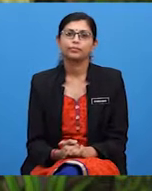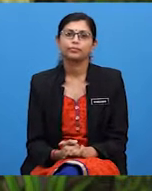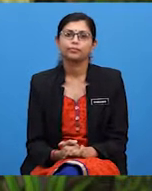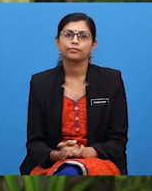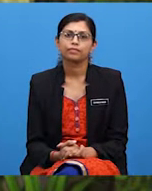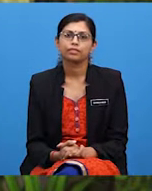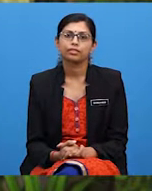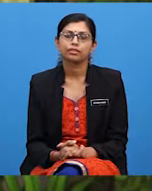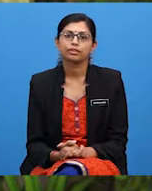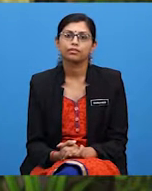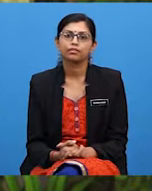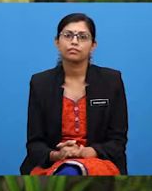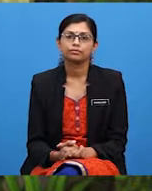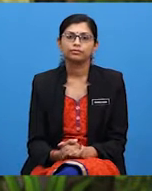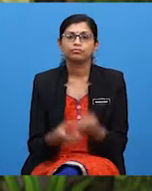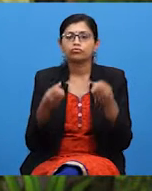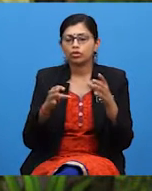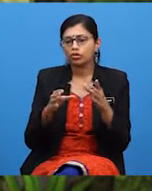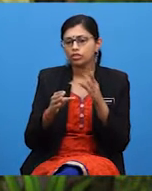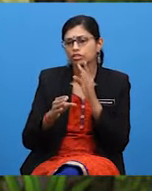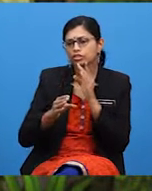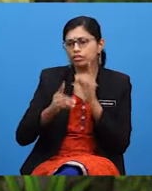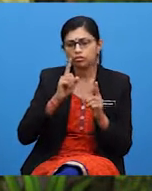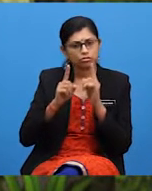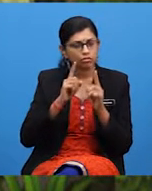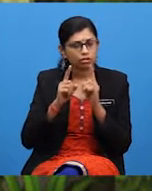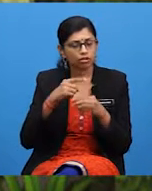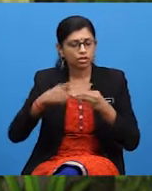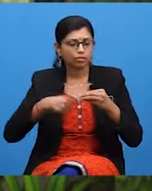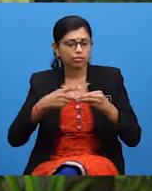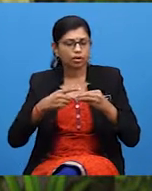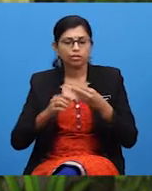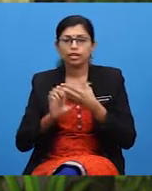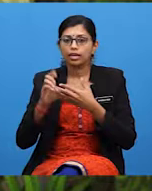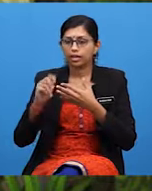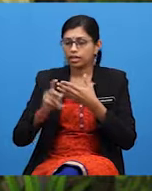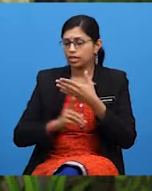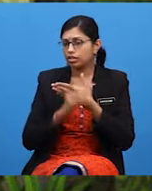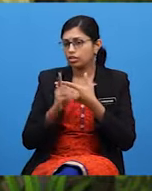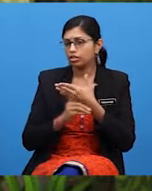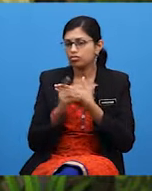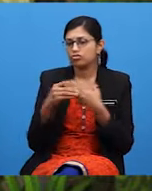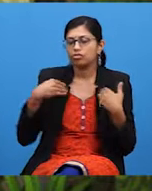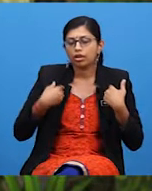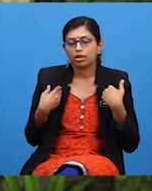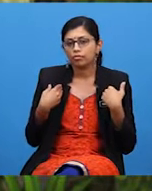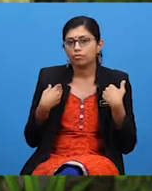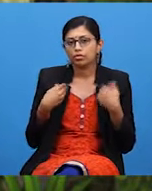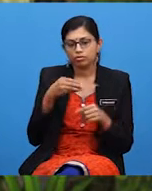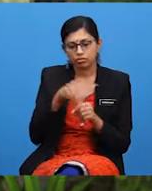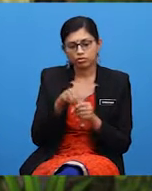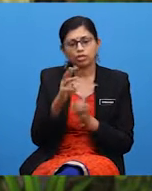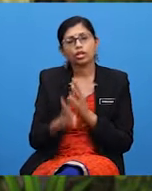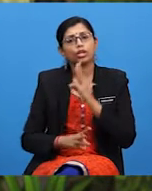We've talked about some endangered species of animals that are gradually decreasing